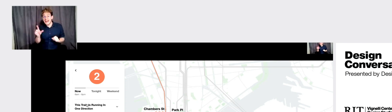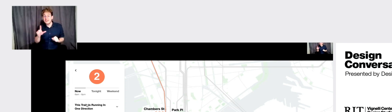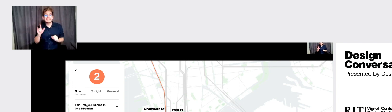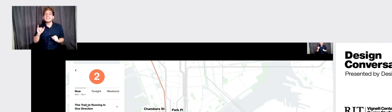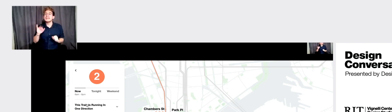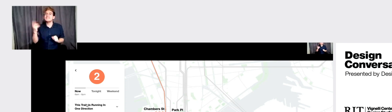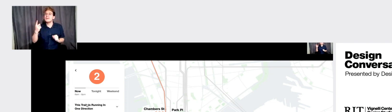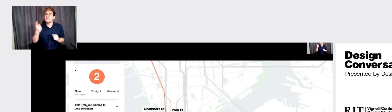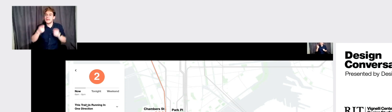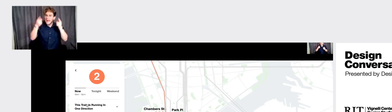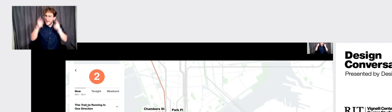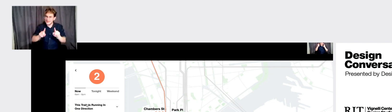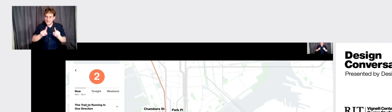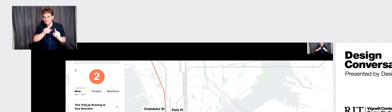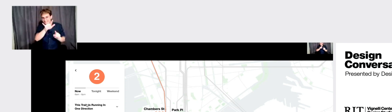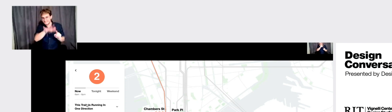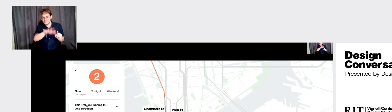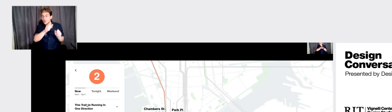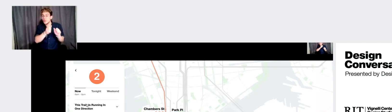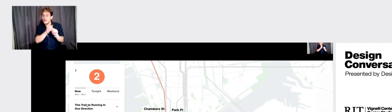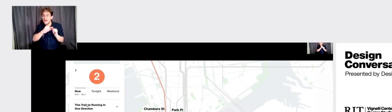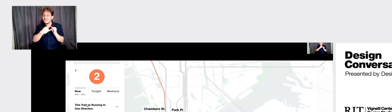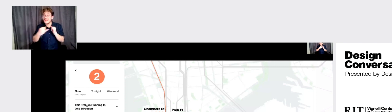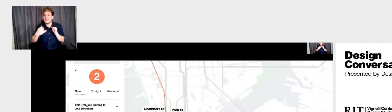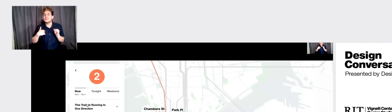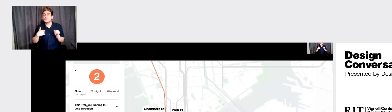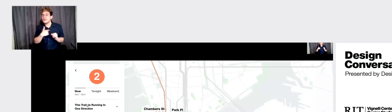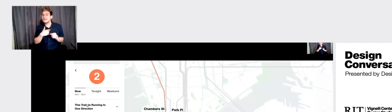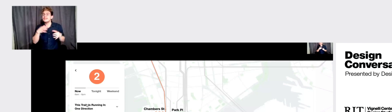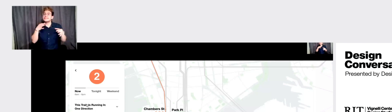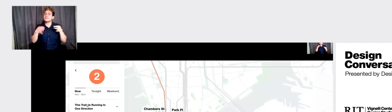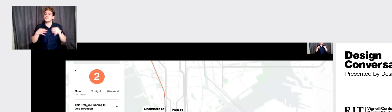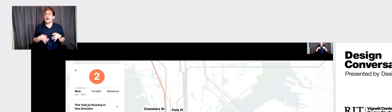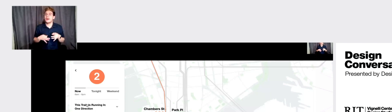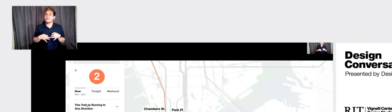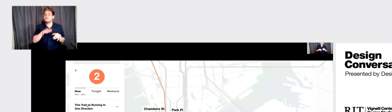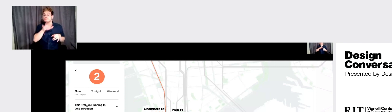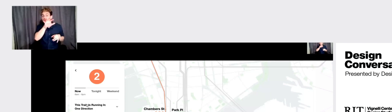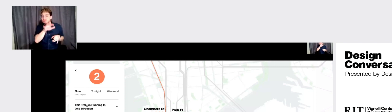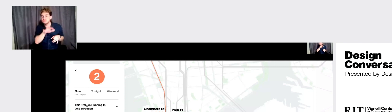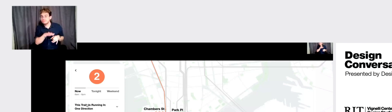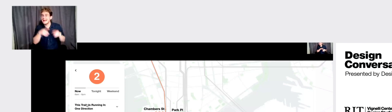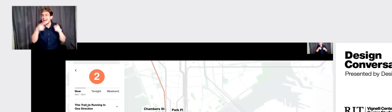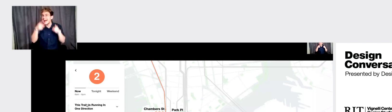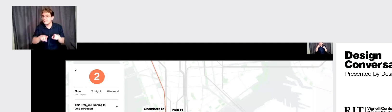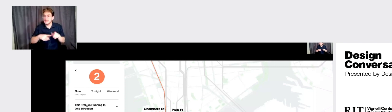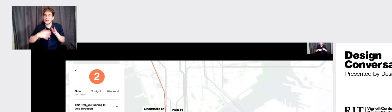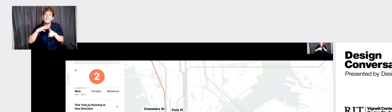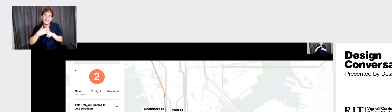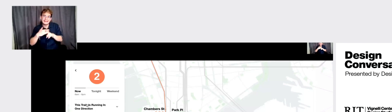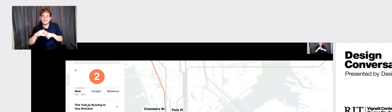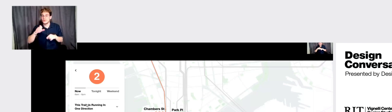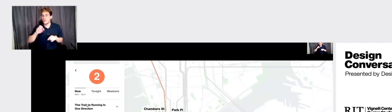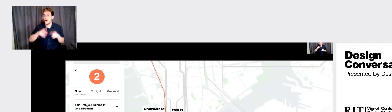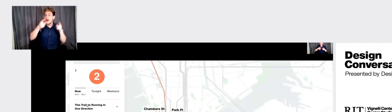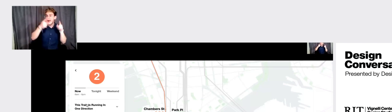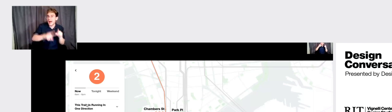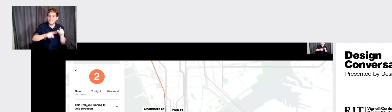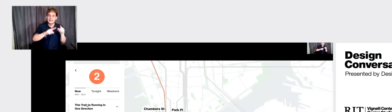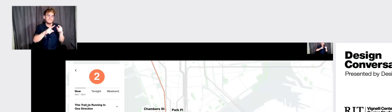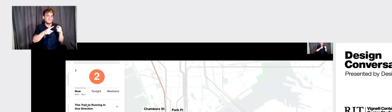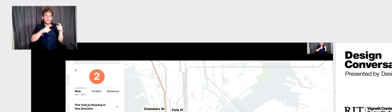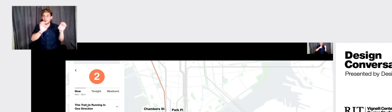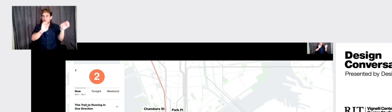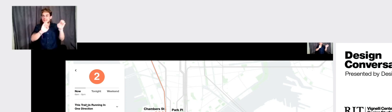something's happening, um, we, we kind of describe in text as well. So you not only have the information visually